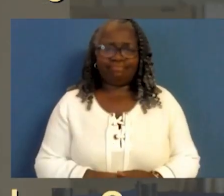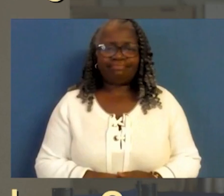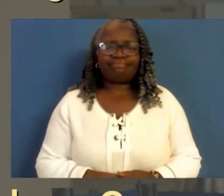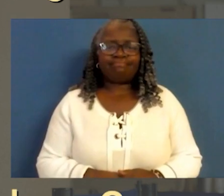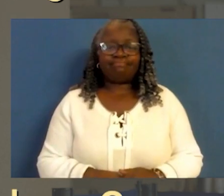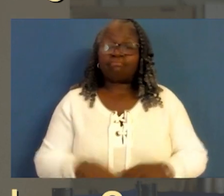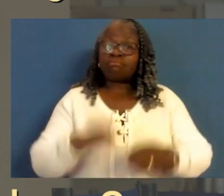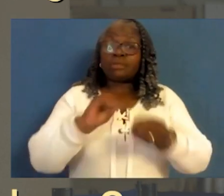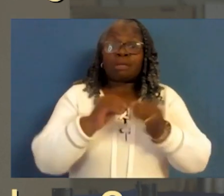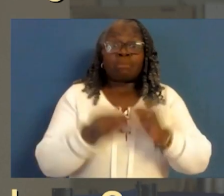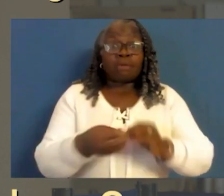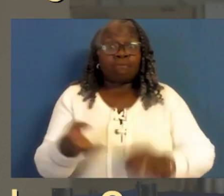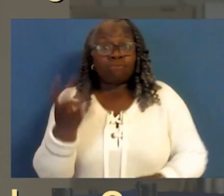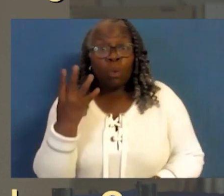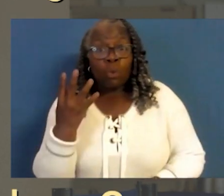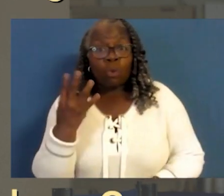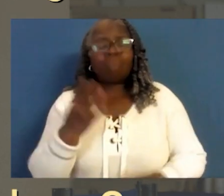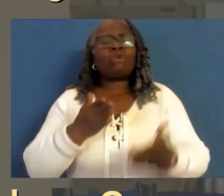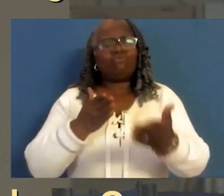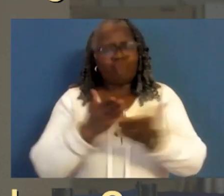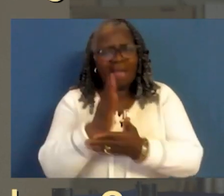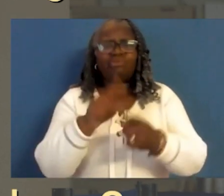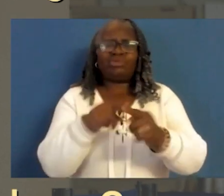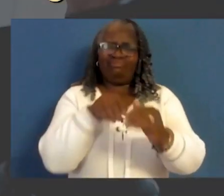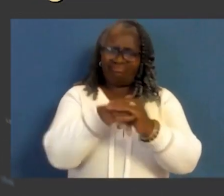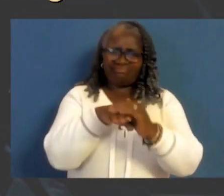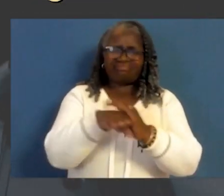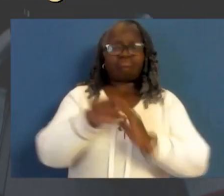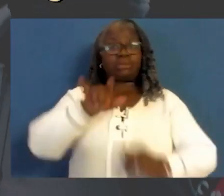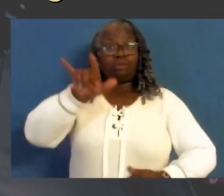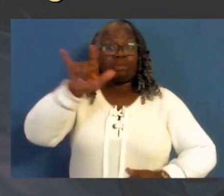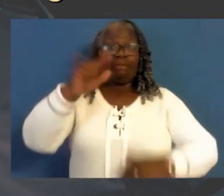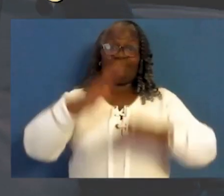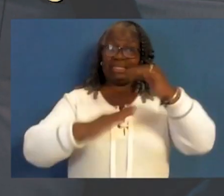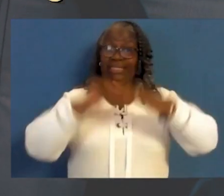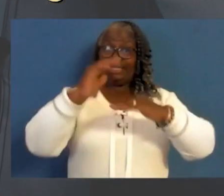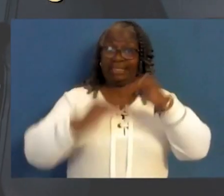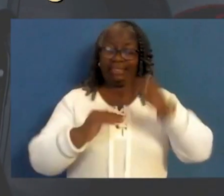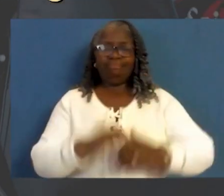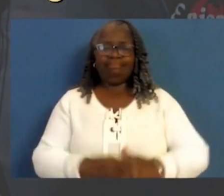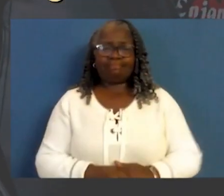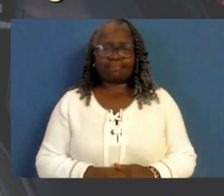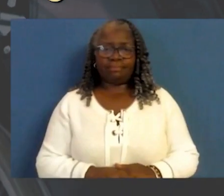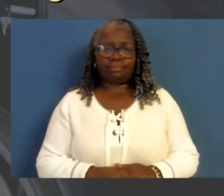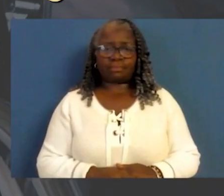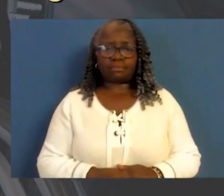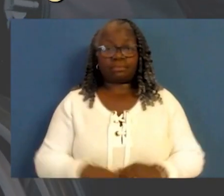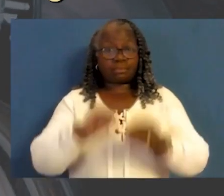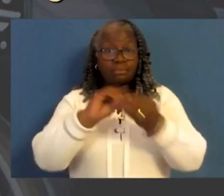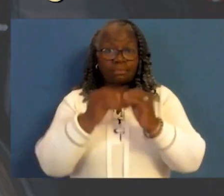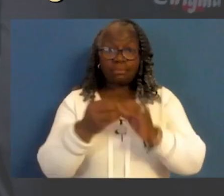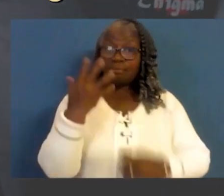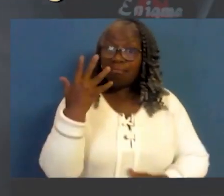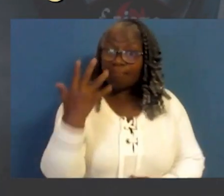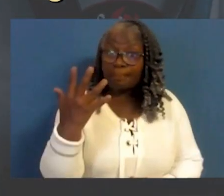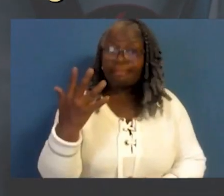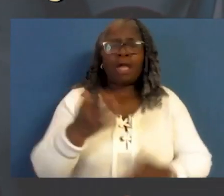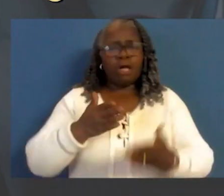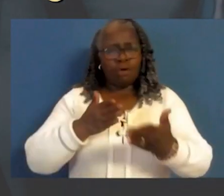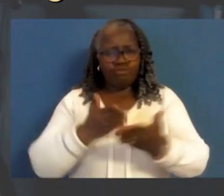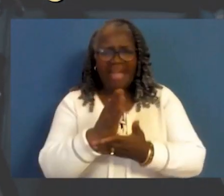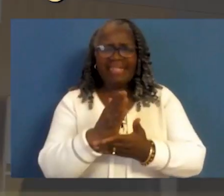information in an accessible format. Number four, the right to accessible airport facilities.